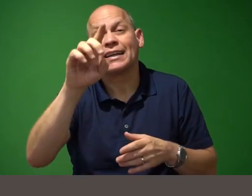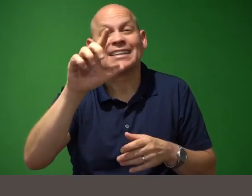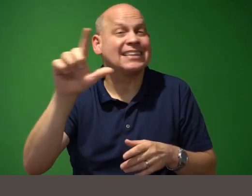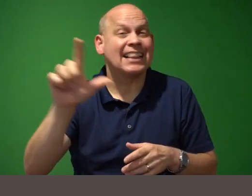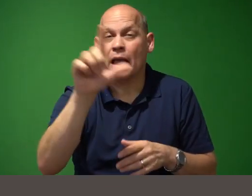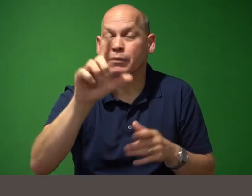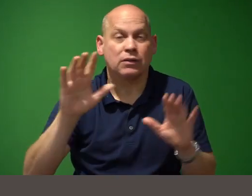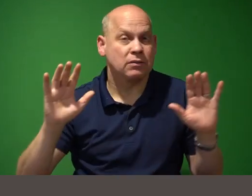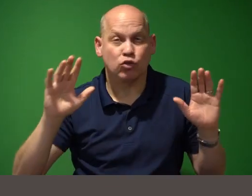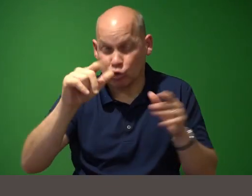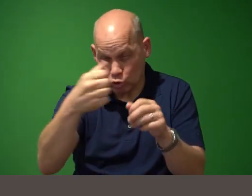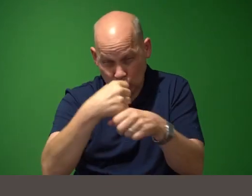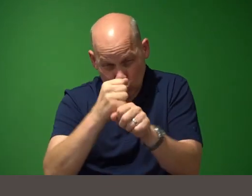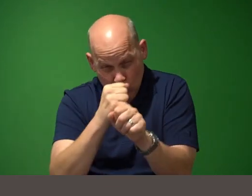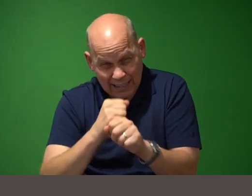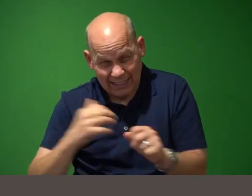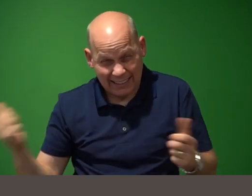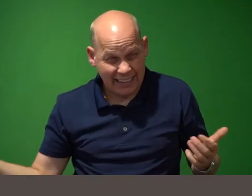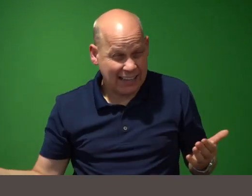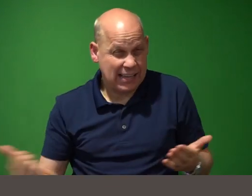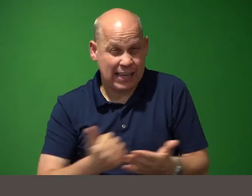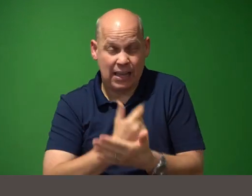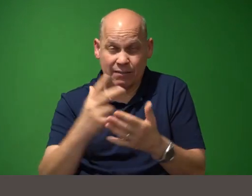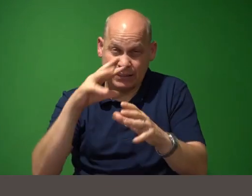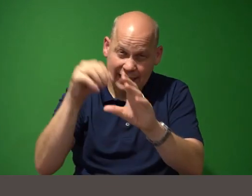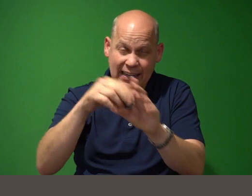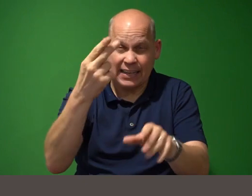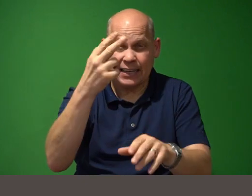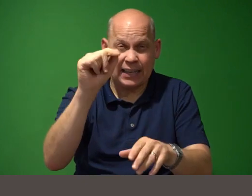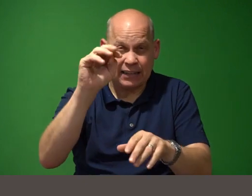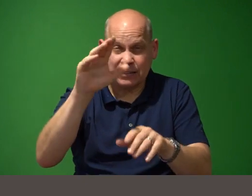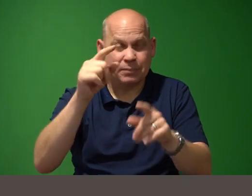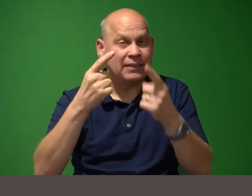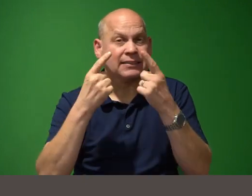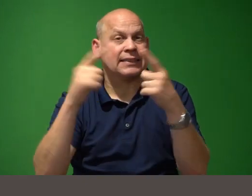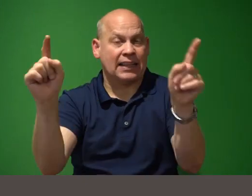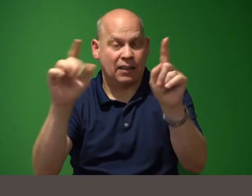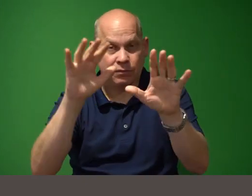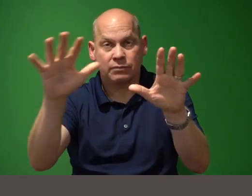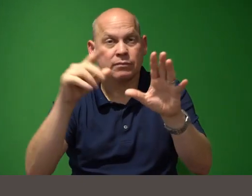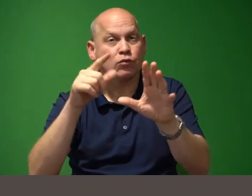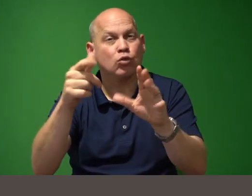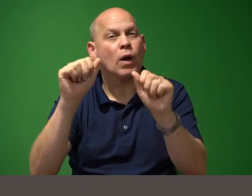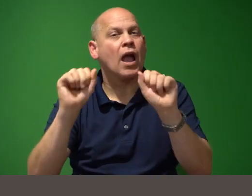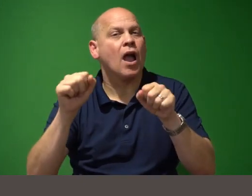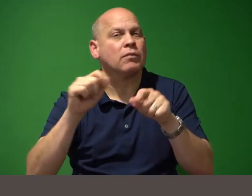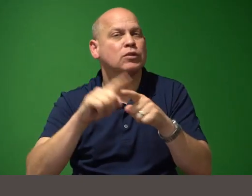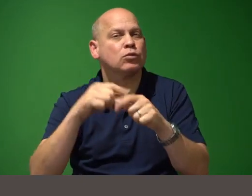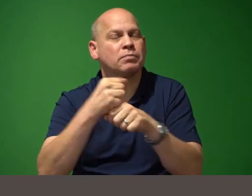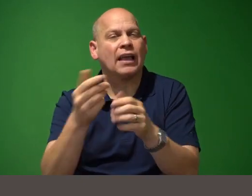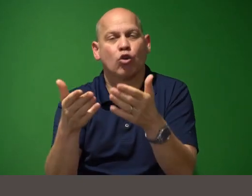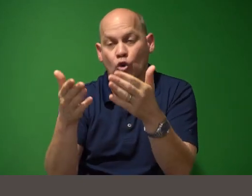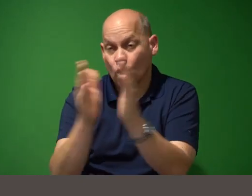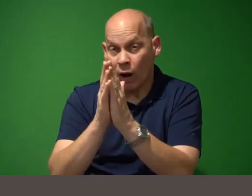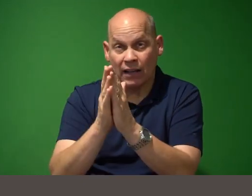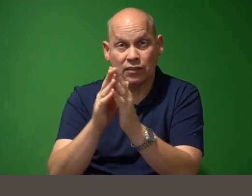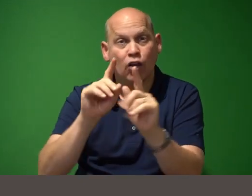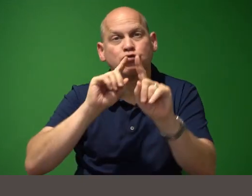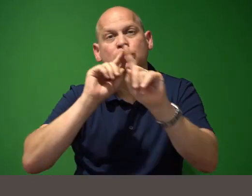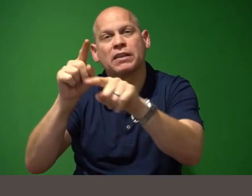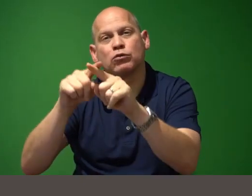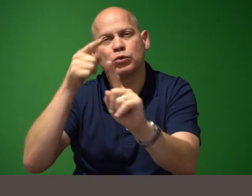your html is declarative and you are able to make requests in response to very specific pieces of the dot